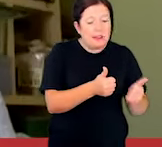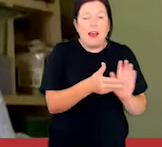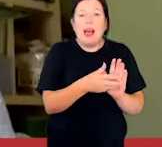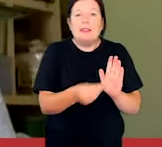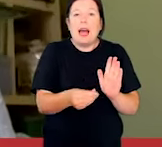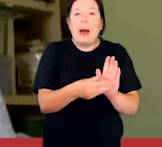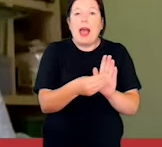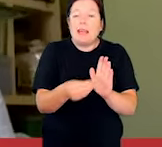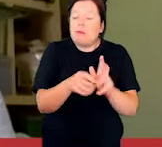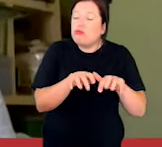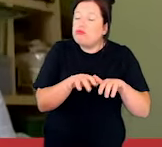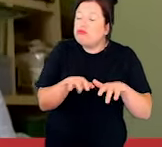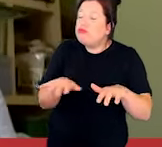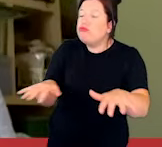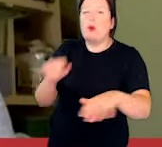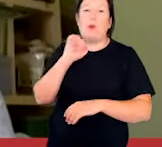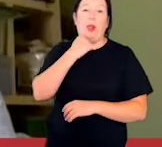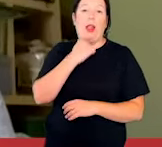a naughty world.